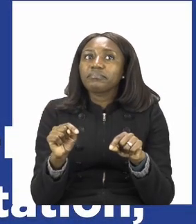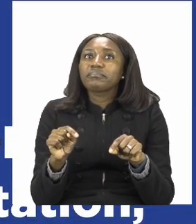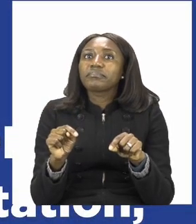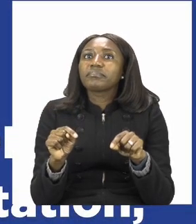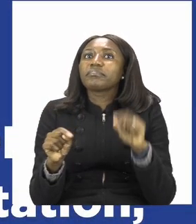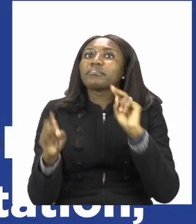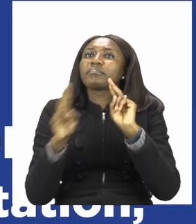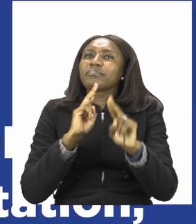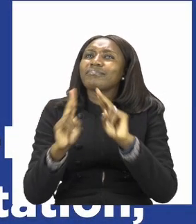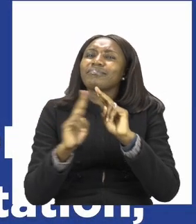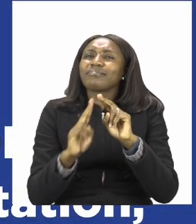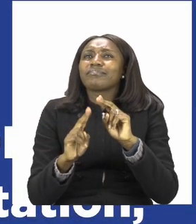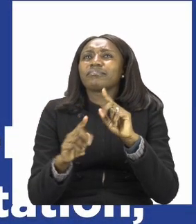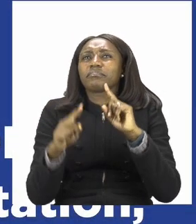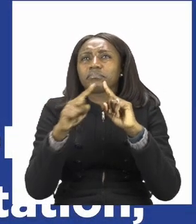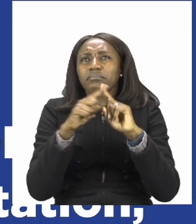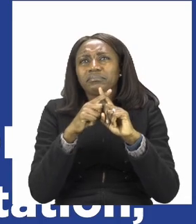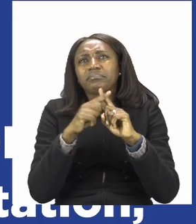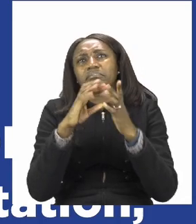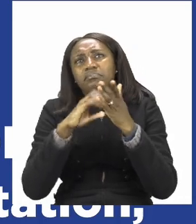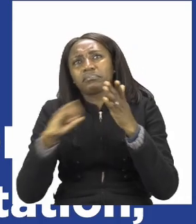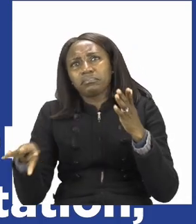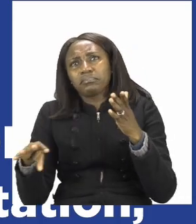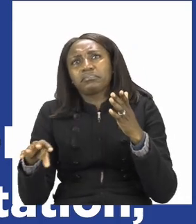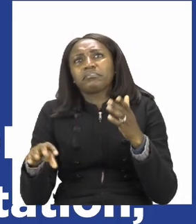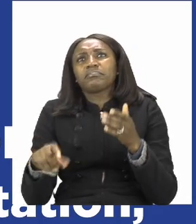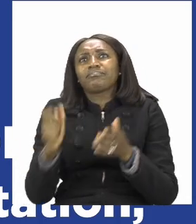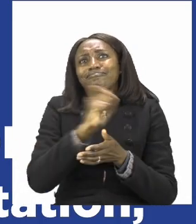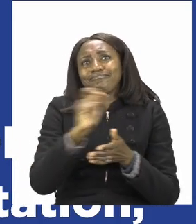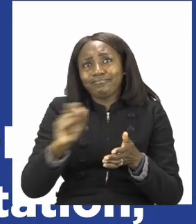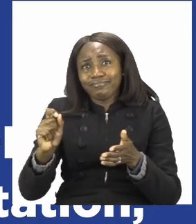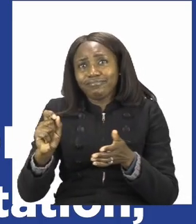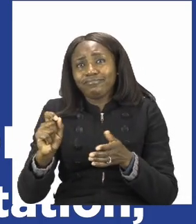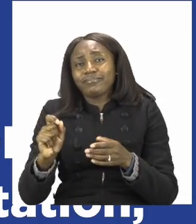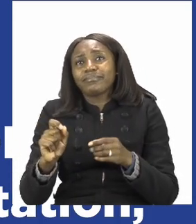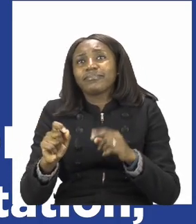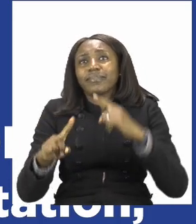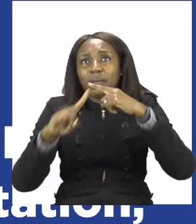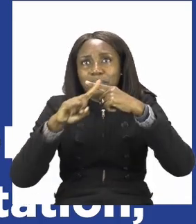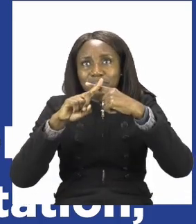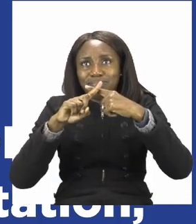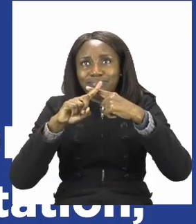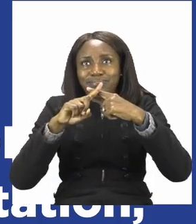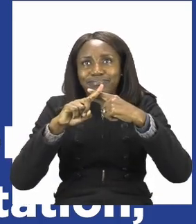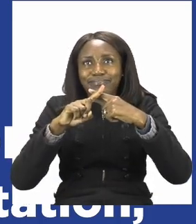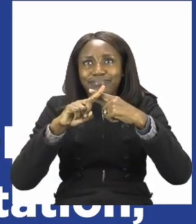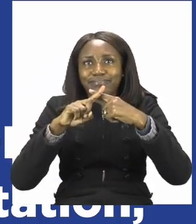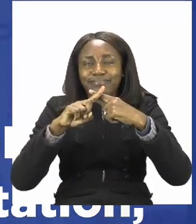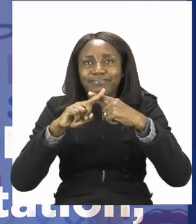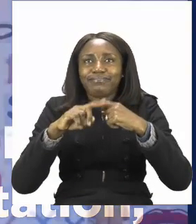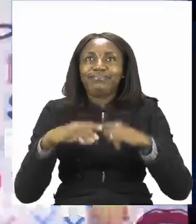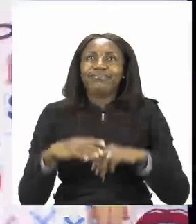we will be doing computation, writing and multiplication.